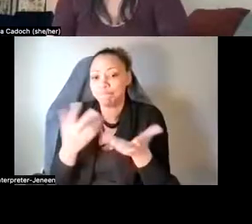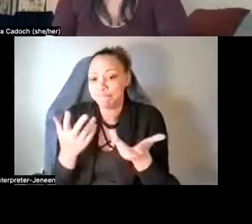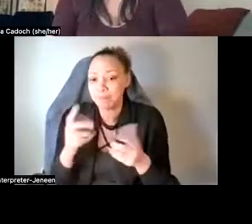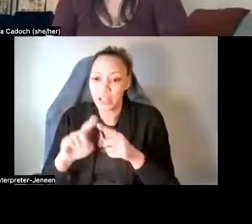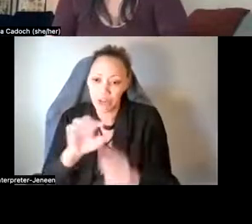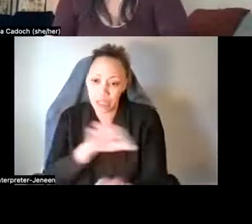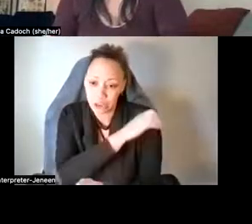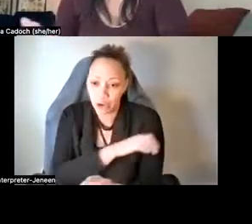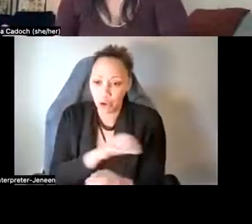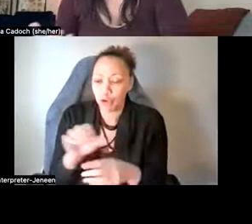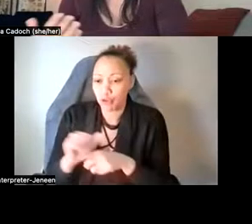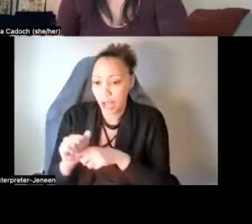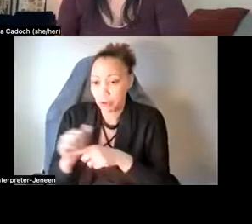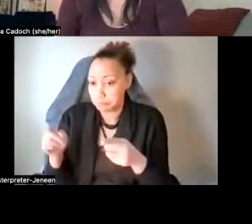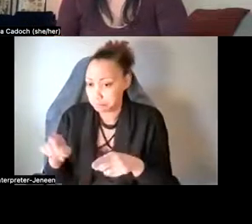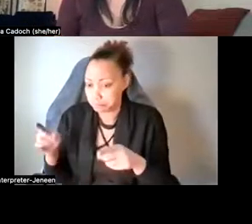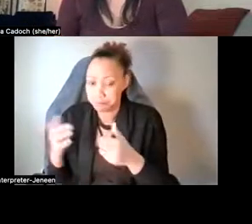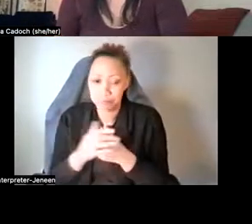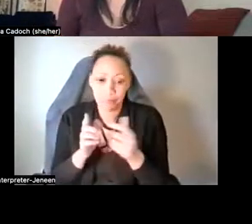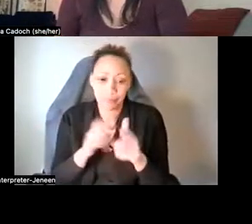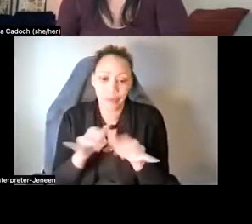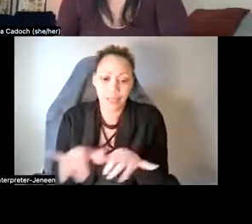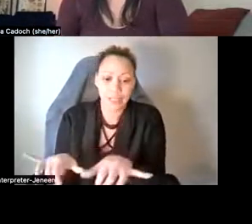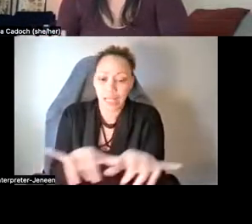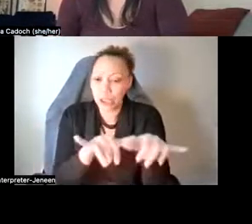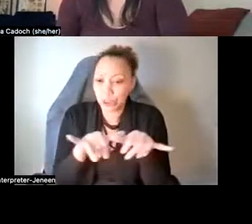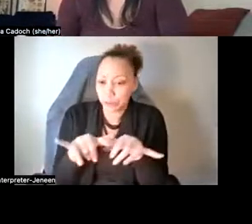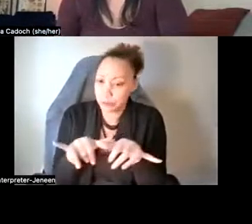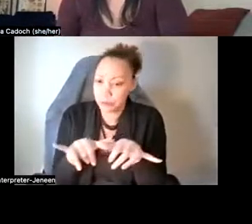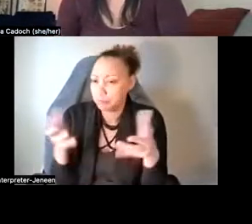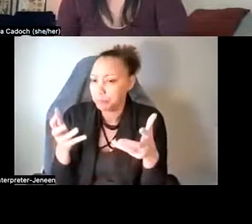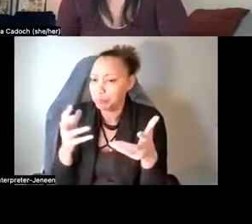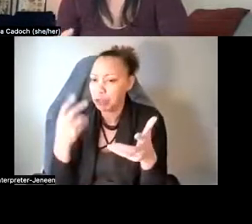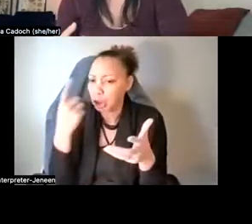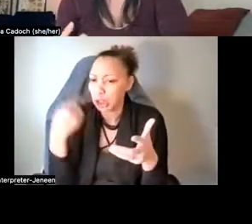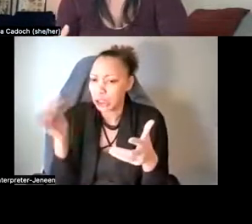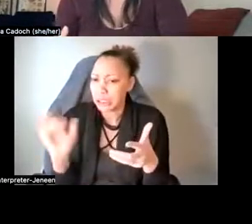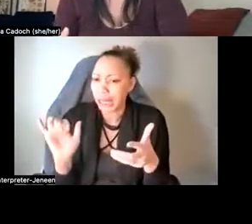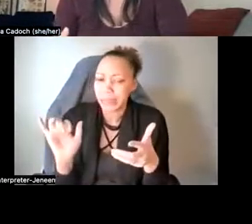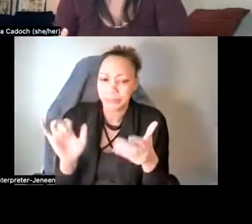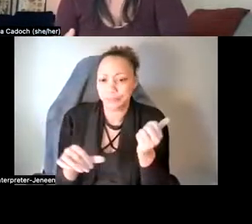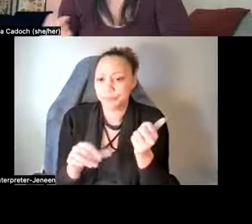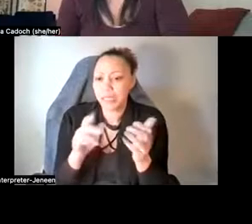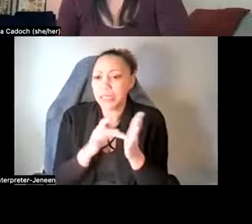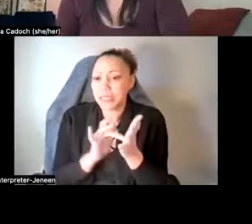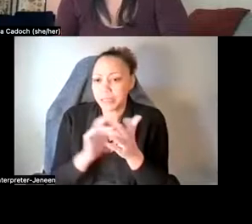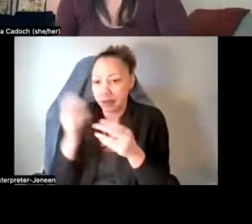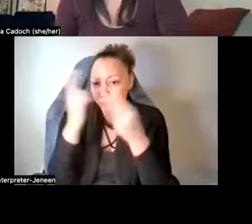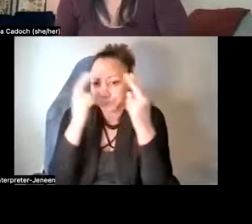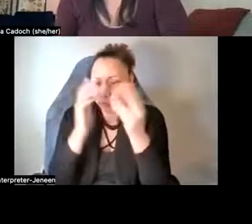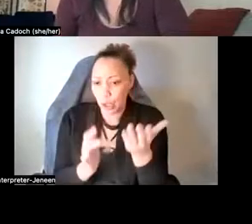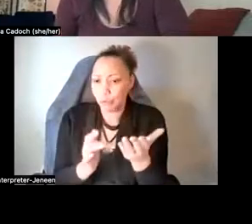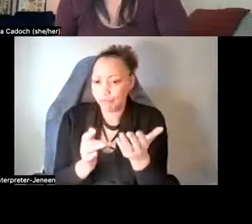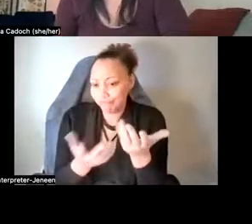as well as what a standard protocol really looks like with psychedelic assisted therapy today. And then I'm going to go into